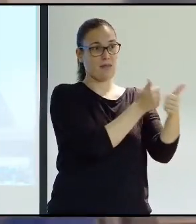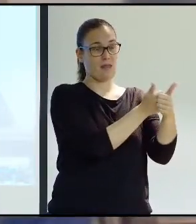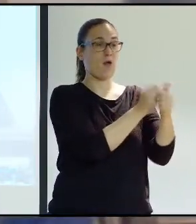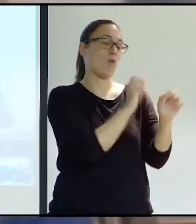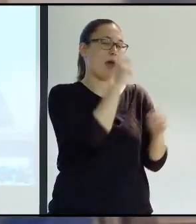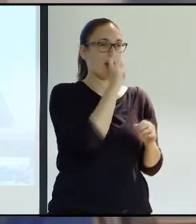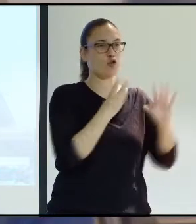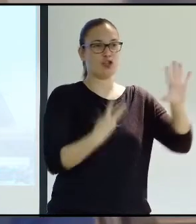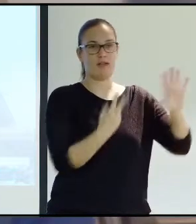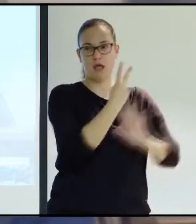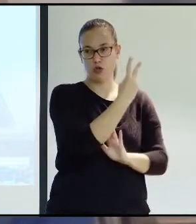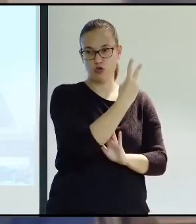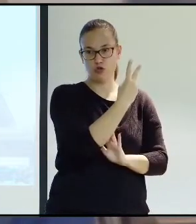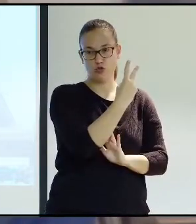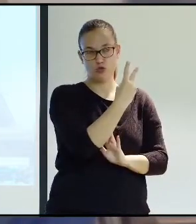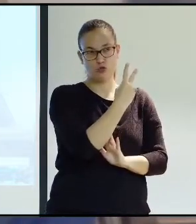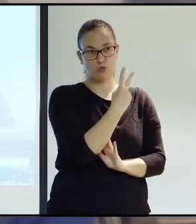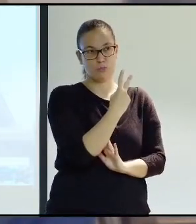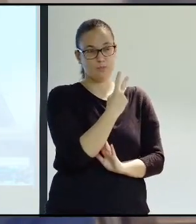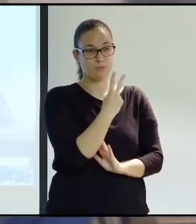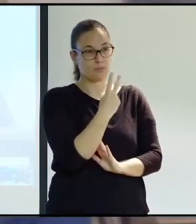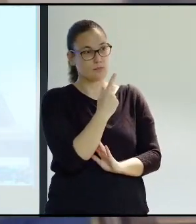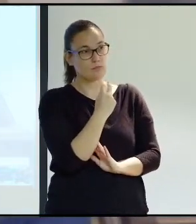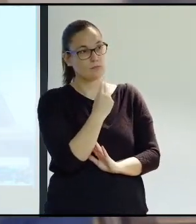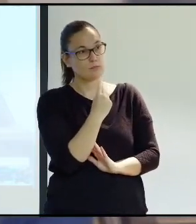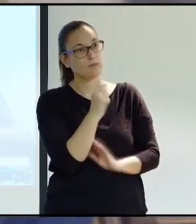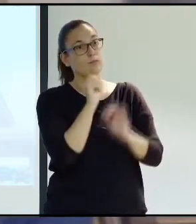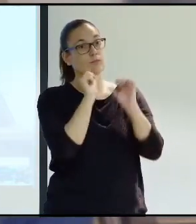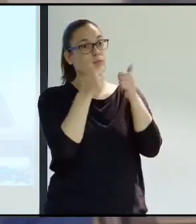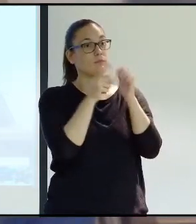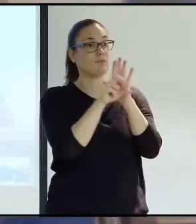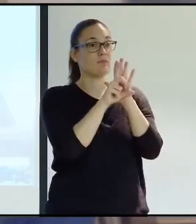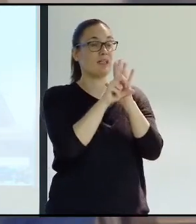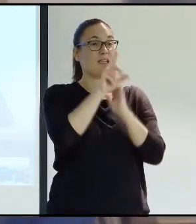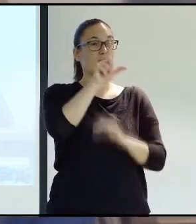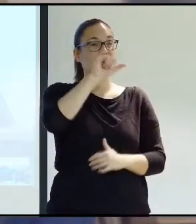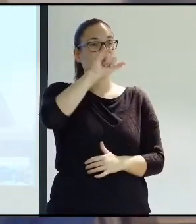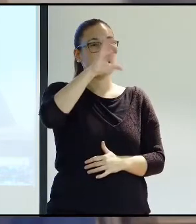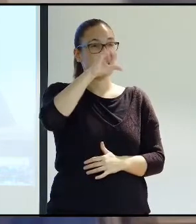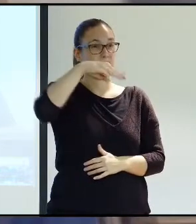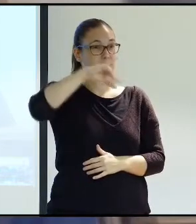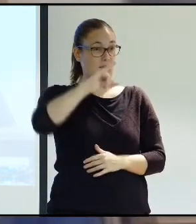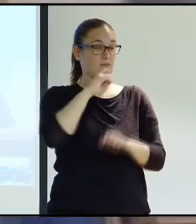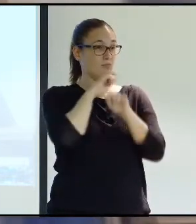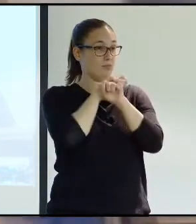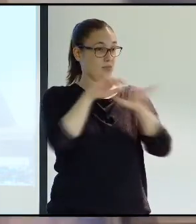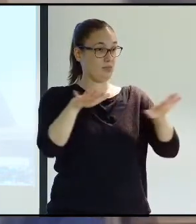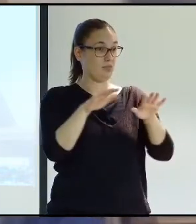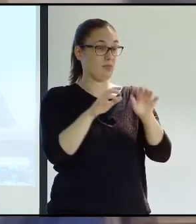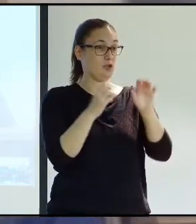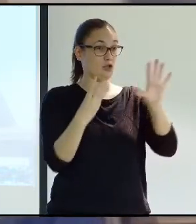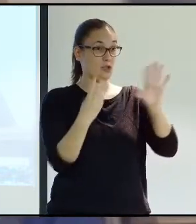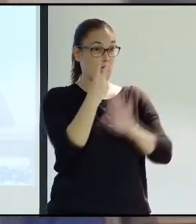well, even in 1982, way back when that first law, the law for social